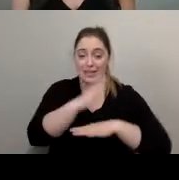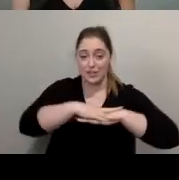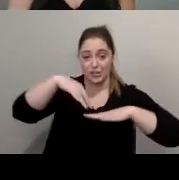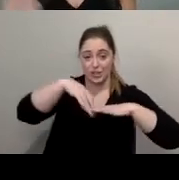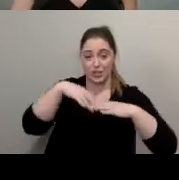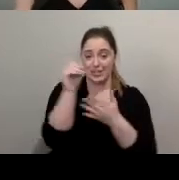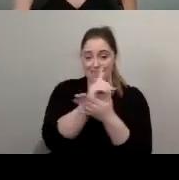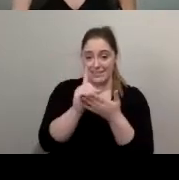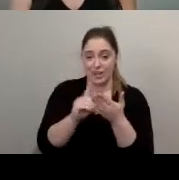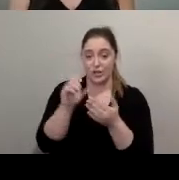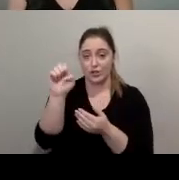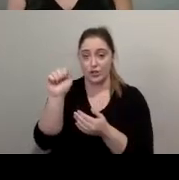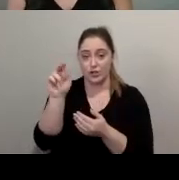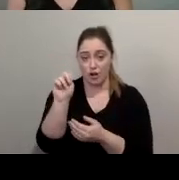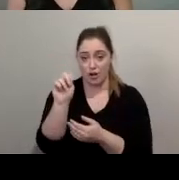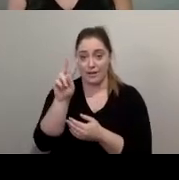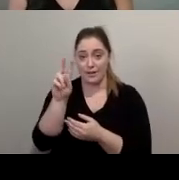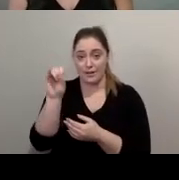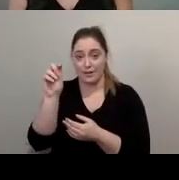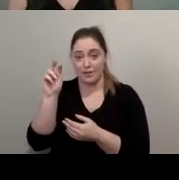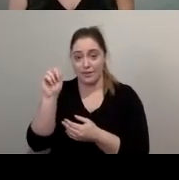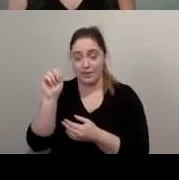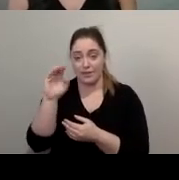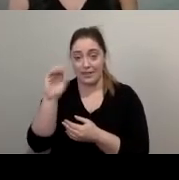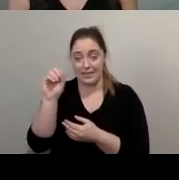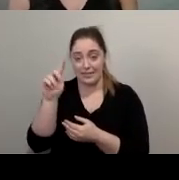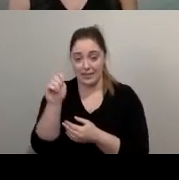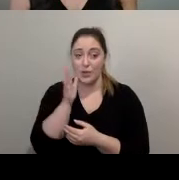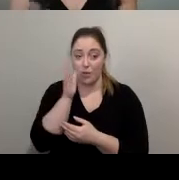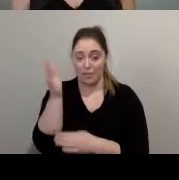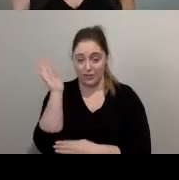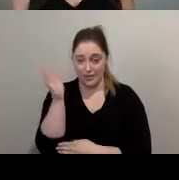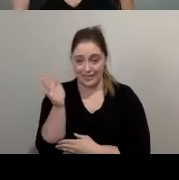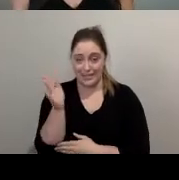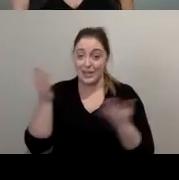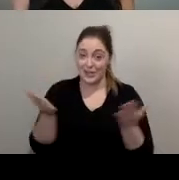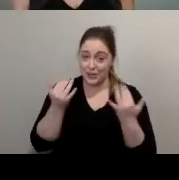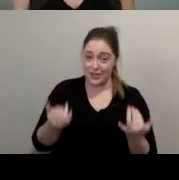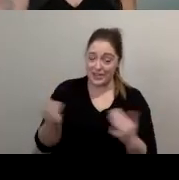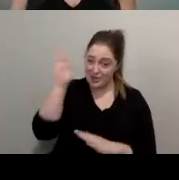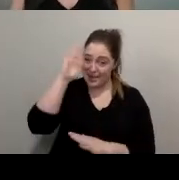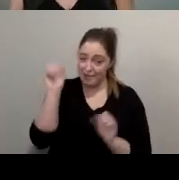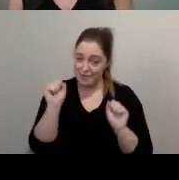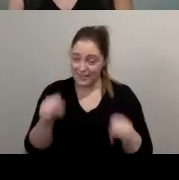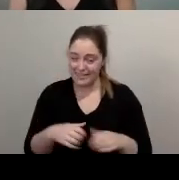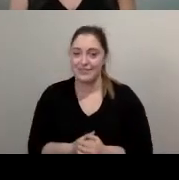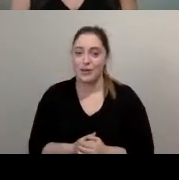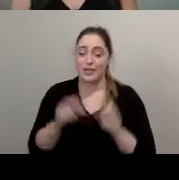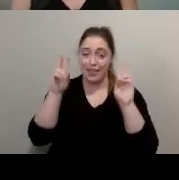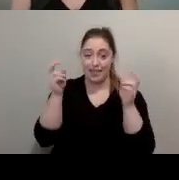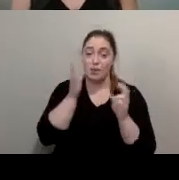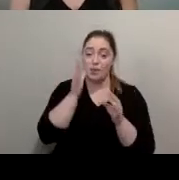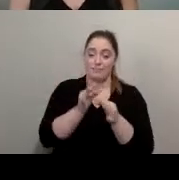design who is also here today so say hello when you get a chance and i'm going to be talking about the theme procrastinate